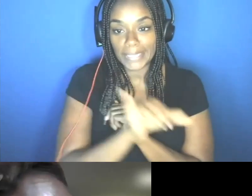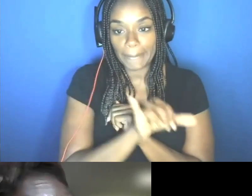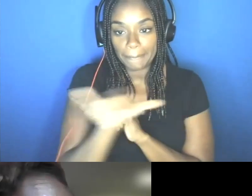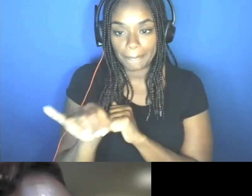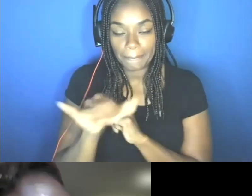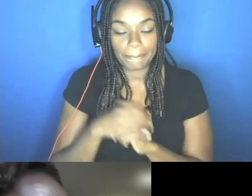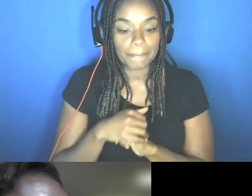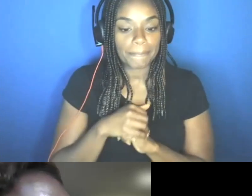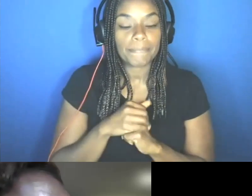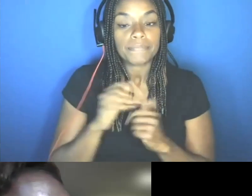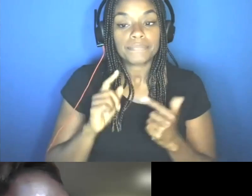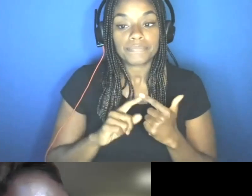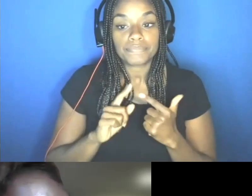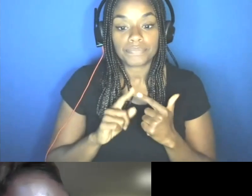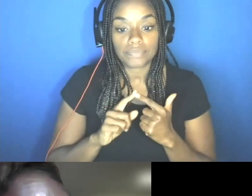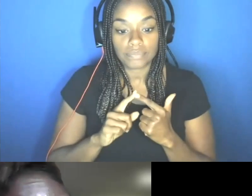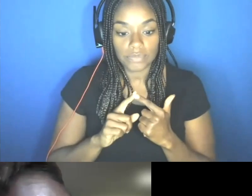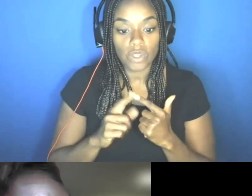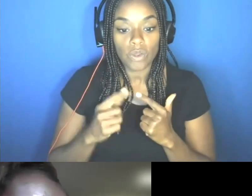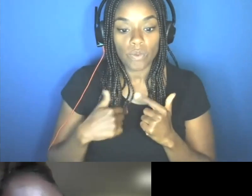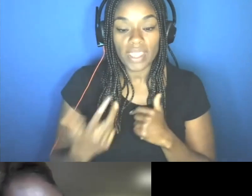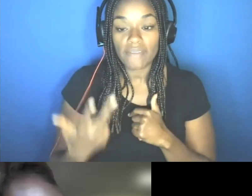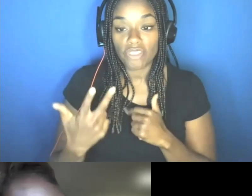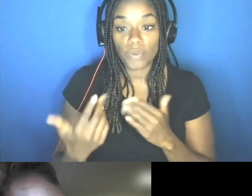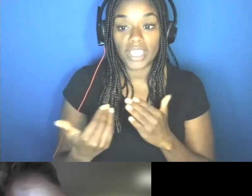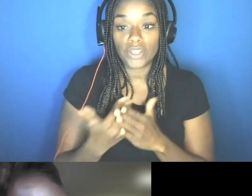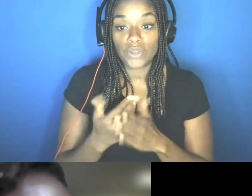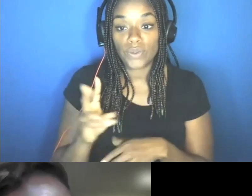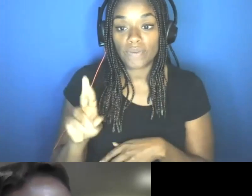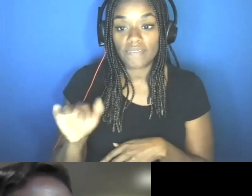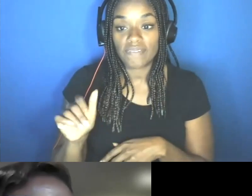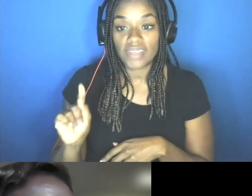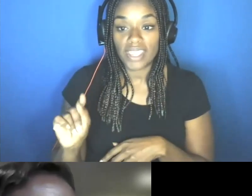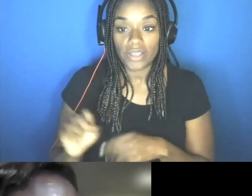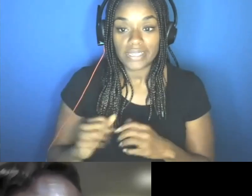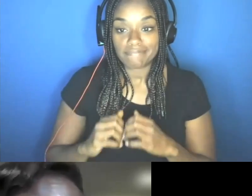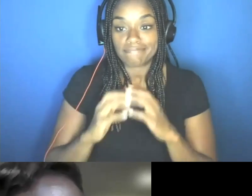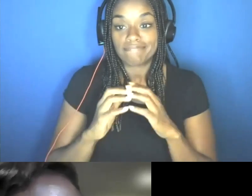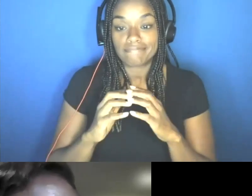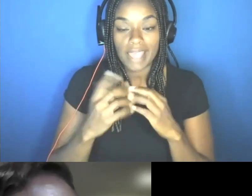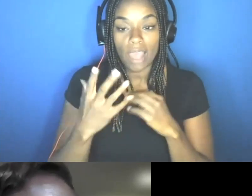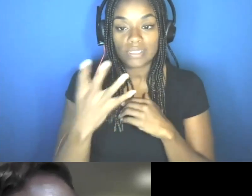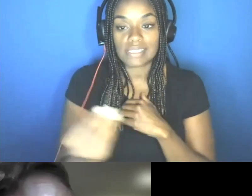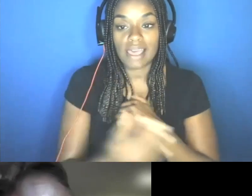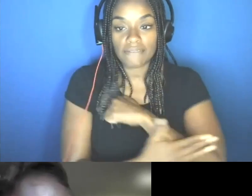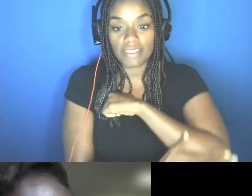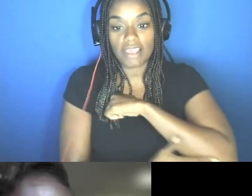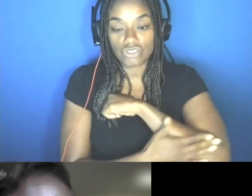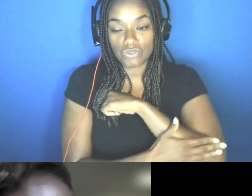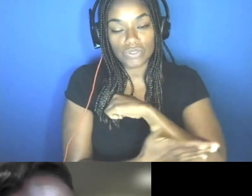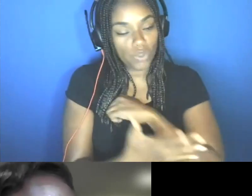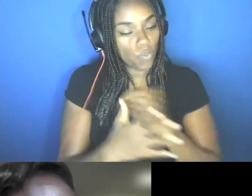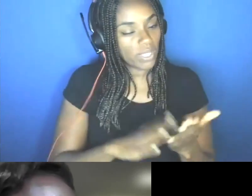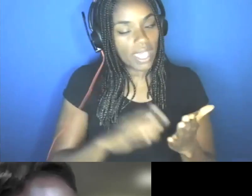two, three, we have seen new variants emerge outside of the country, and we have learned that it is a matter of time